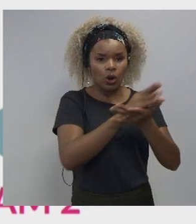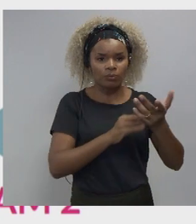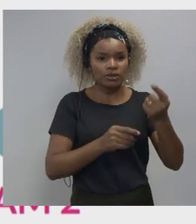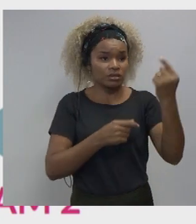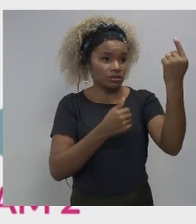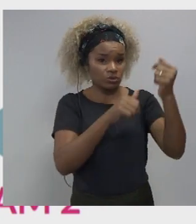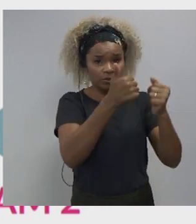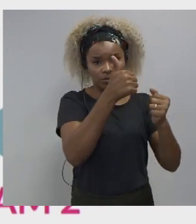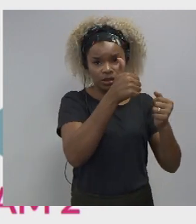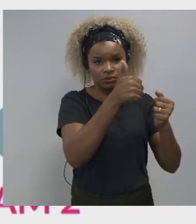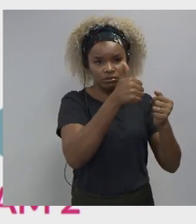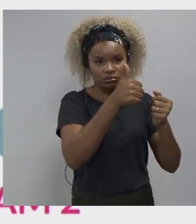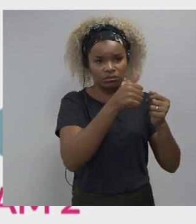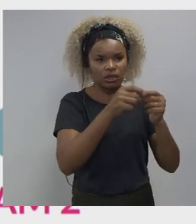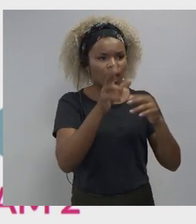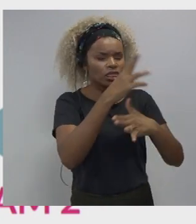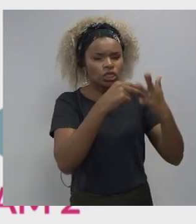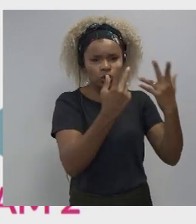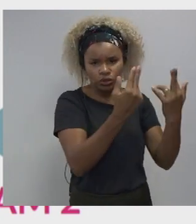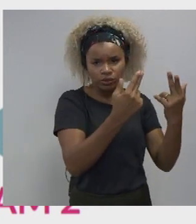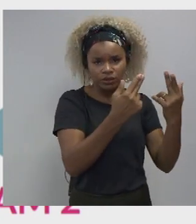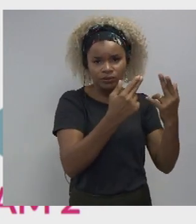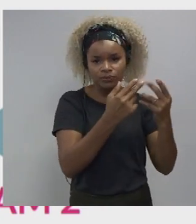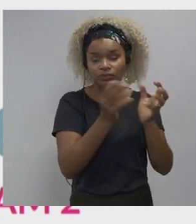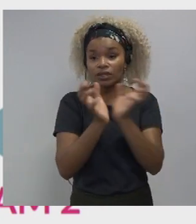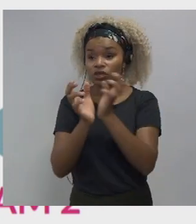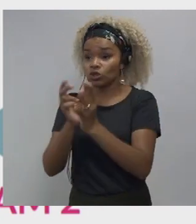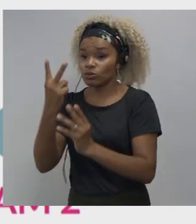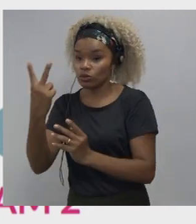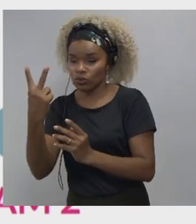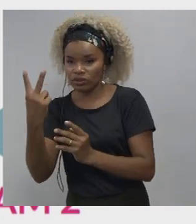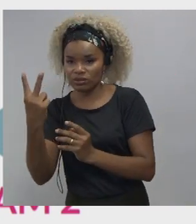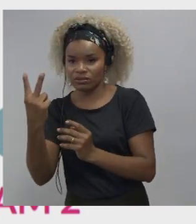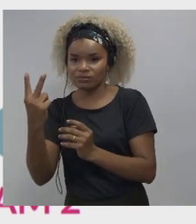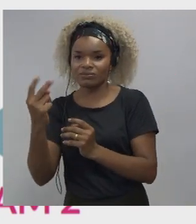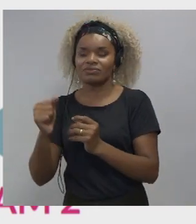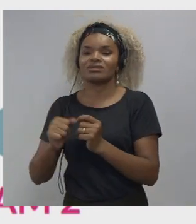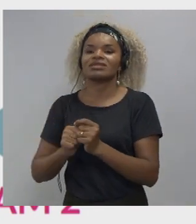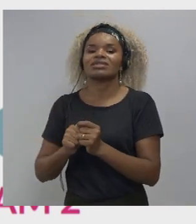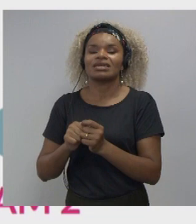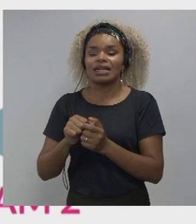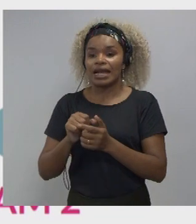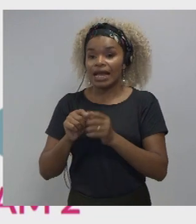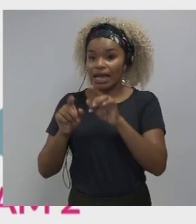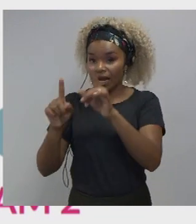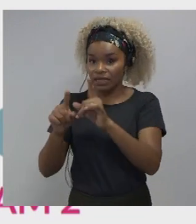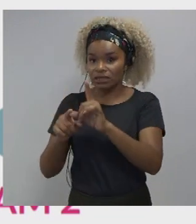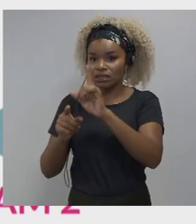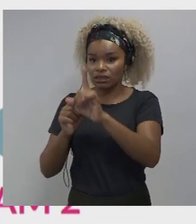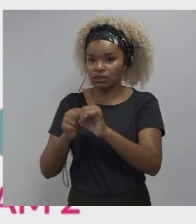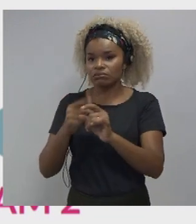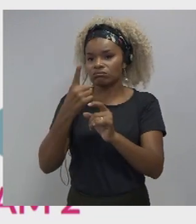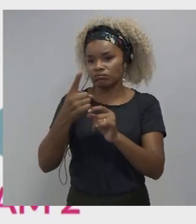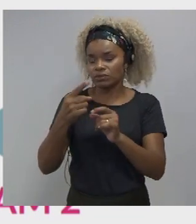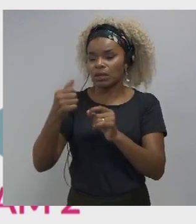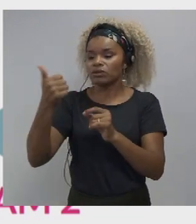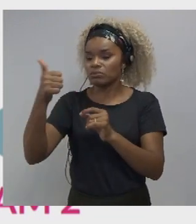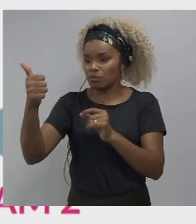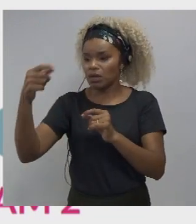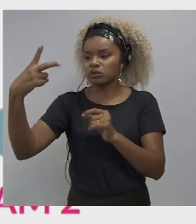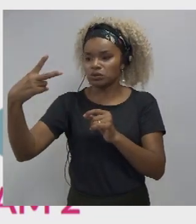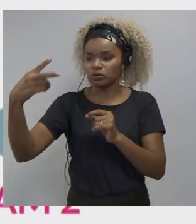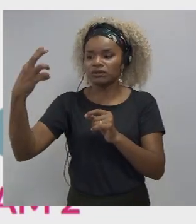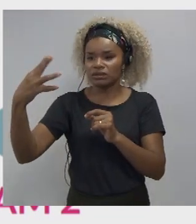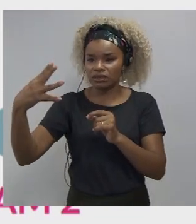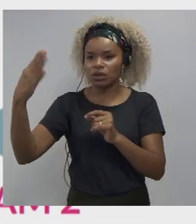on earth team two consists of the second and third and fourth and fifth best runners